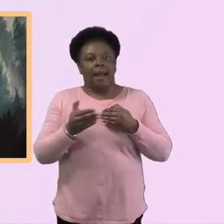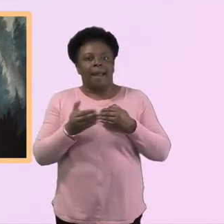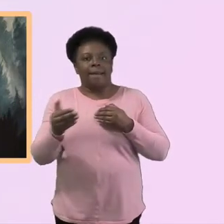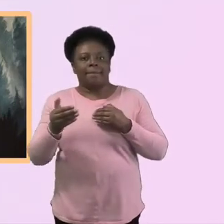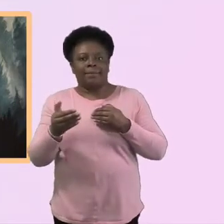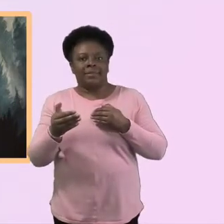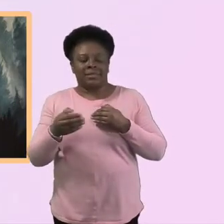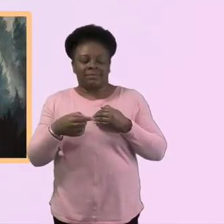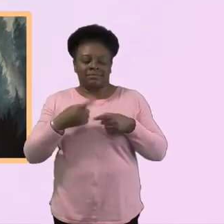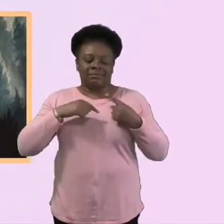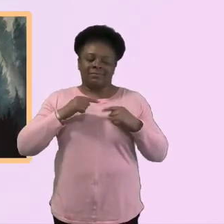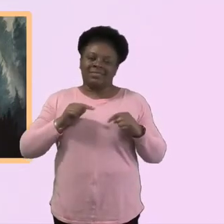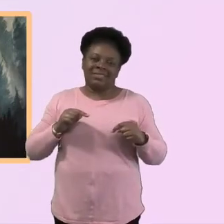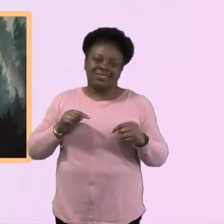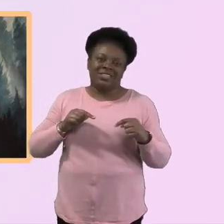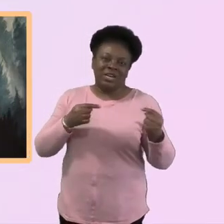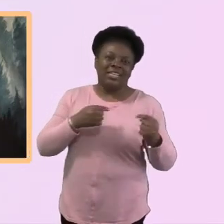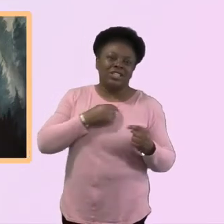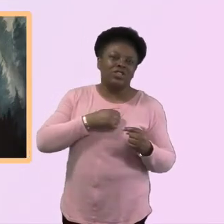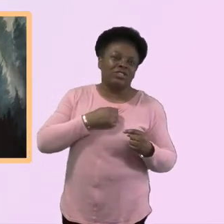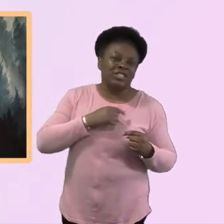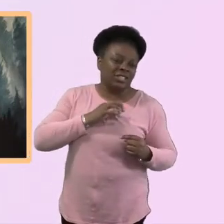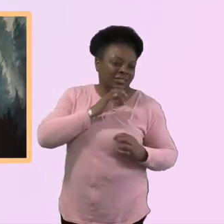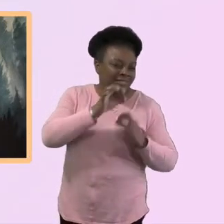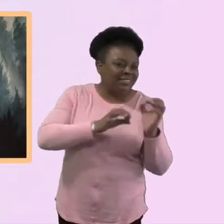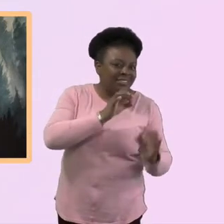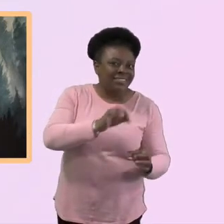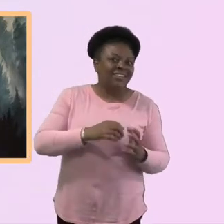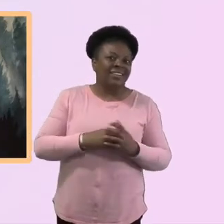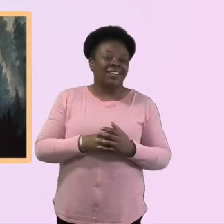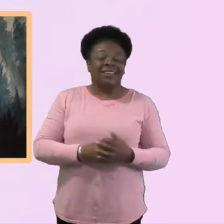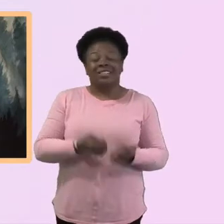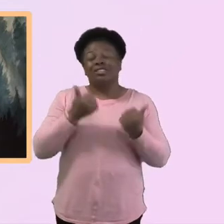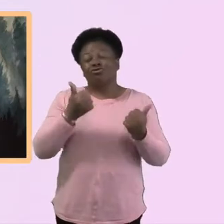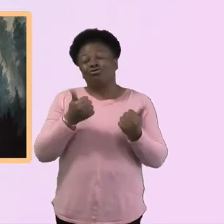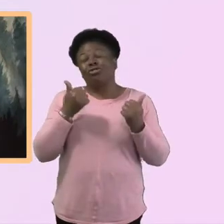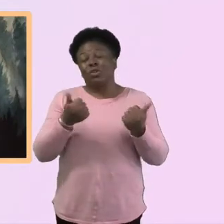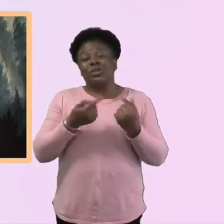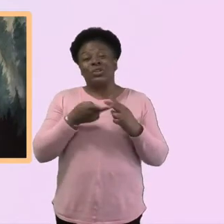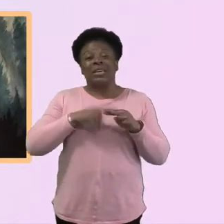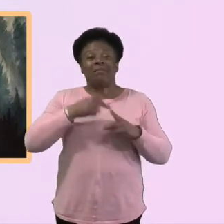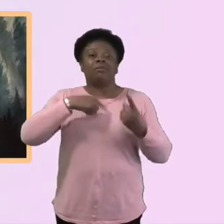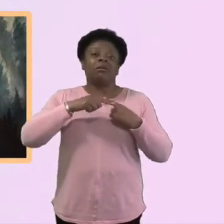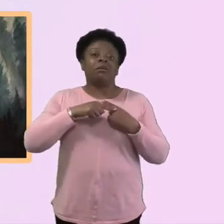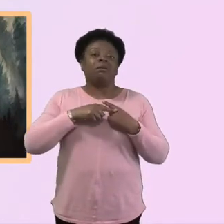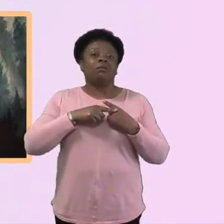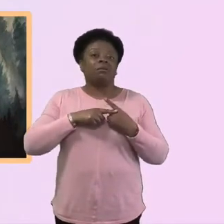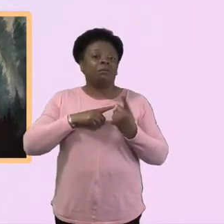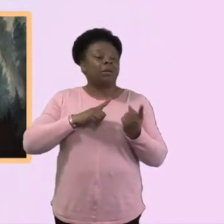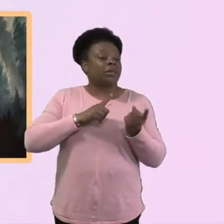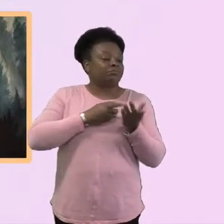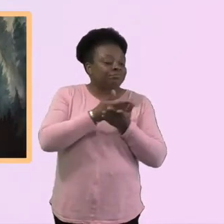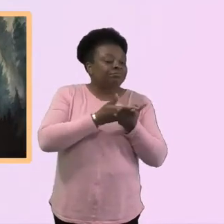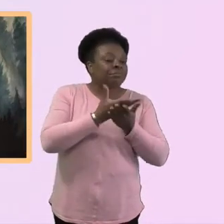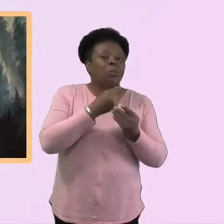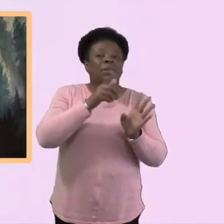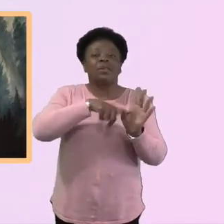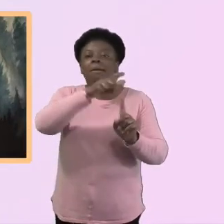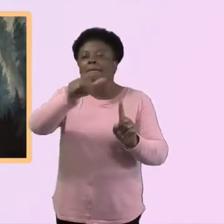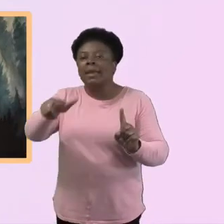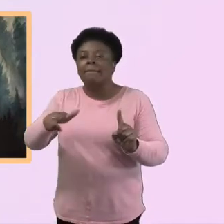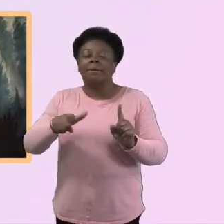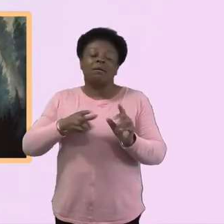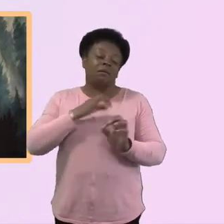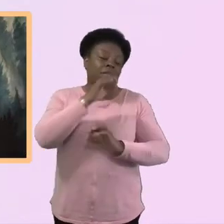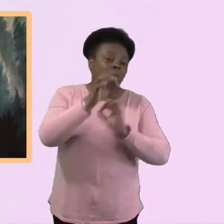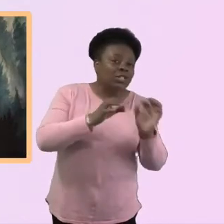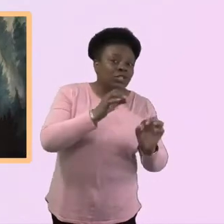to ask those questions of, of our young people and, and actually give a space for our young people to ask questions, the challenging questions of us